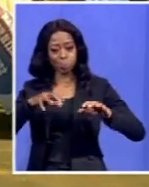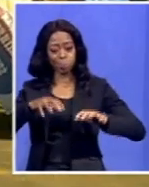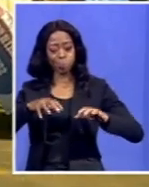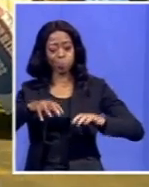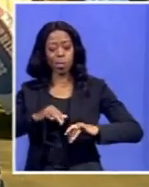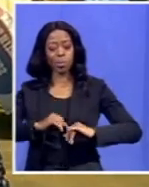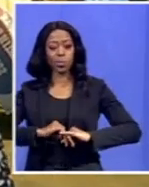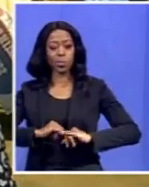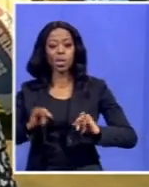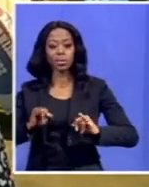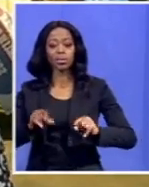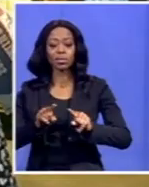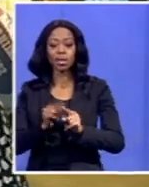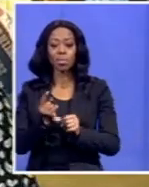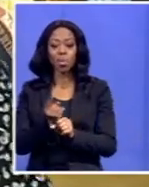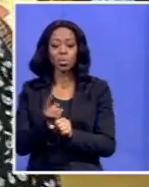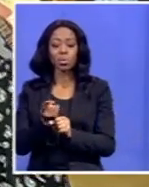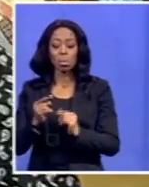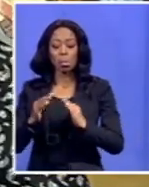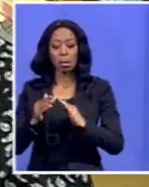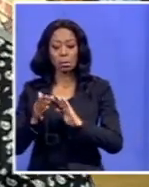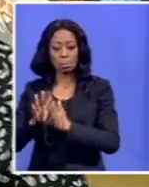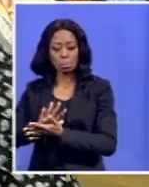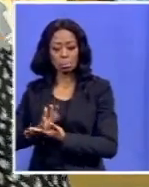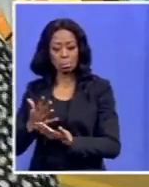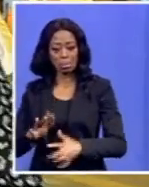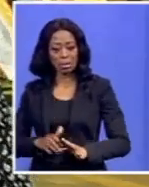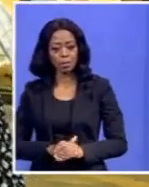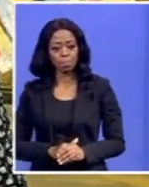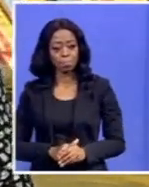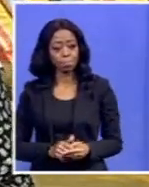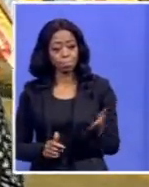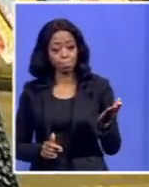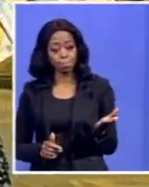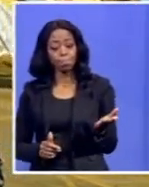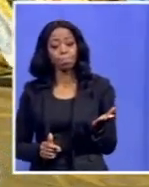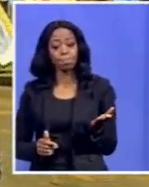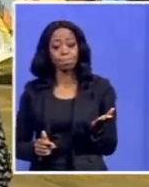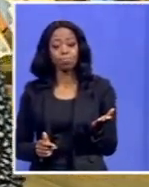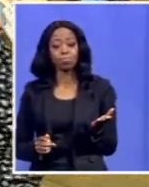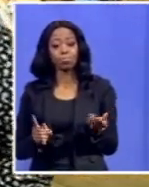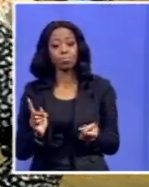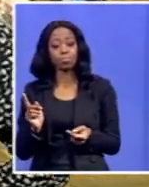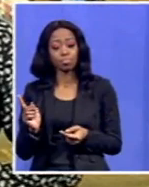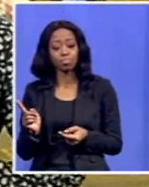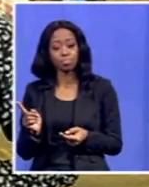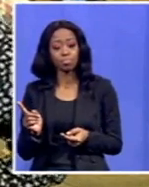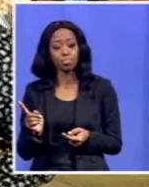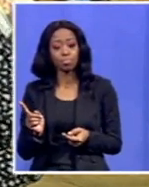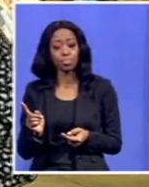causing havoc. With me is one of the chiefs, the Lord